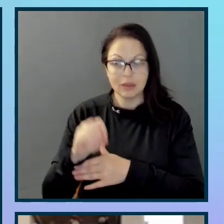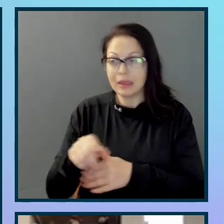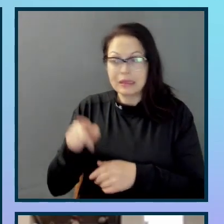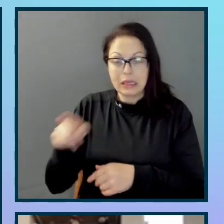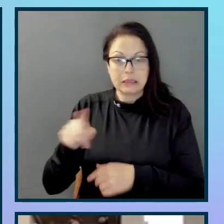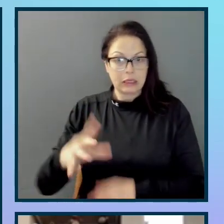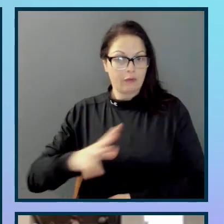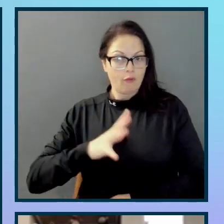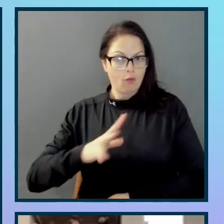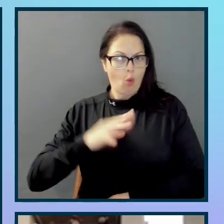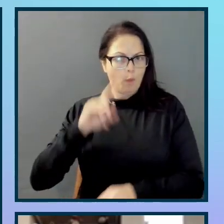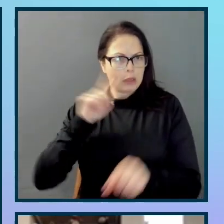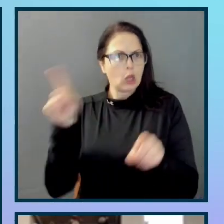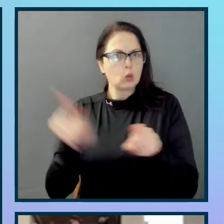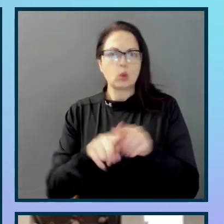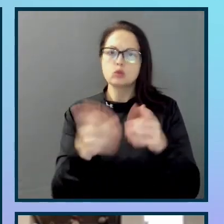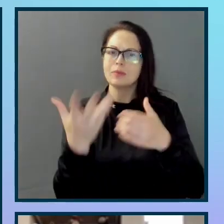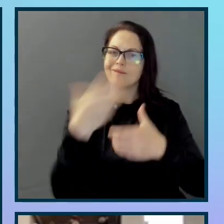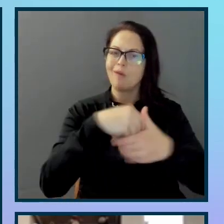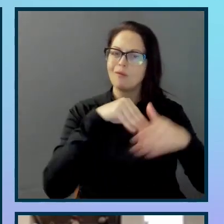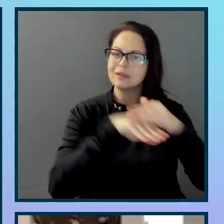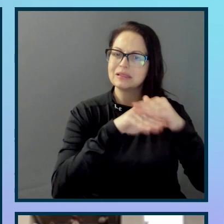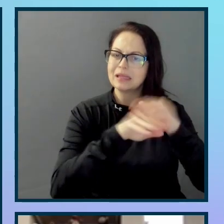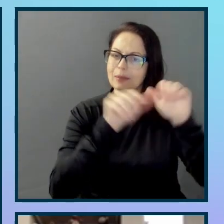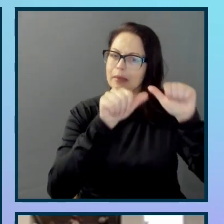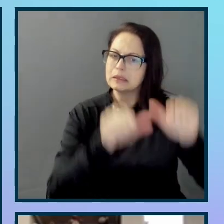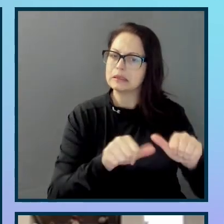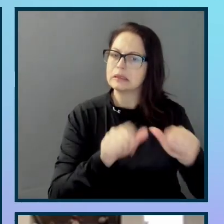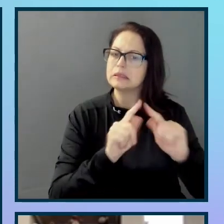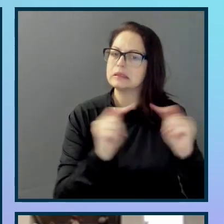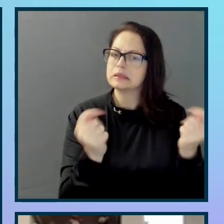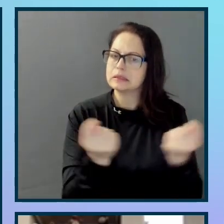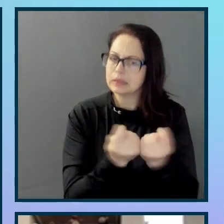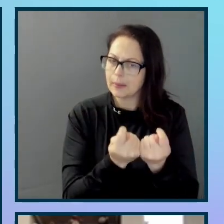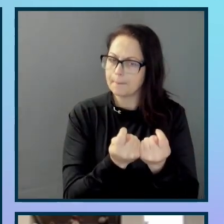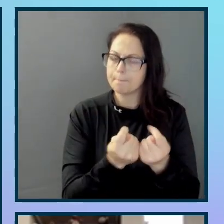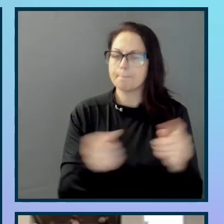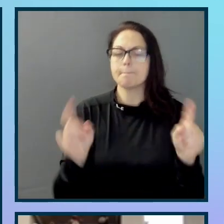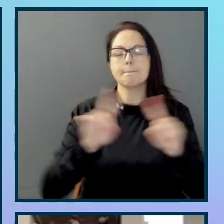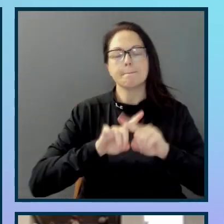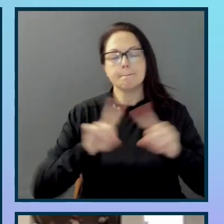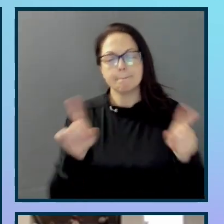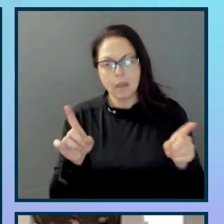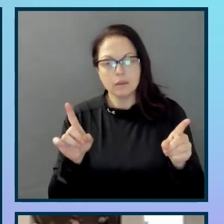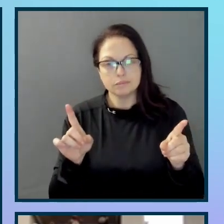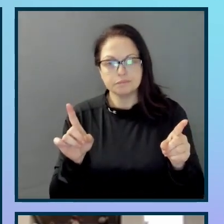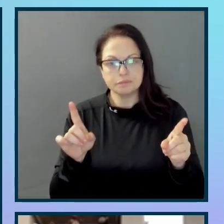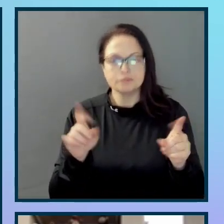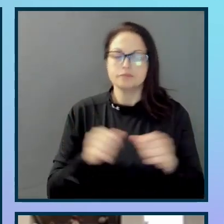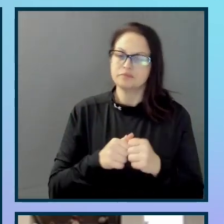While they have the support of their immediate colleagues, they did not have the support of the processes around them.